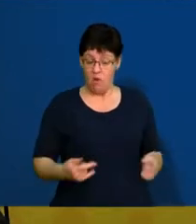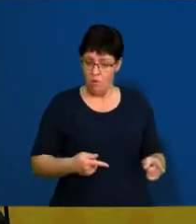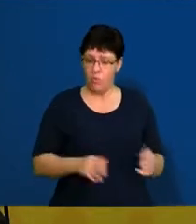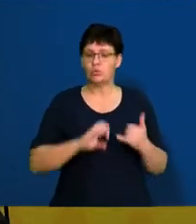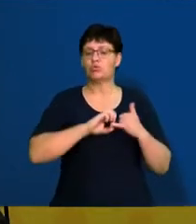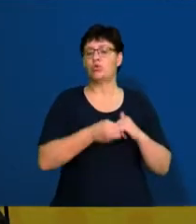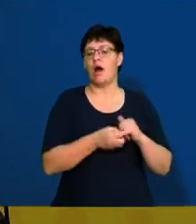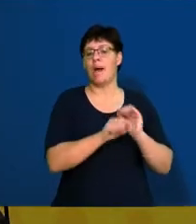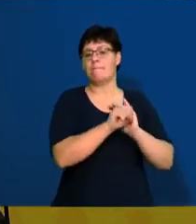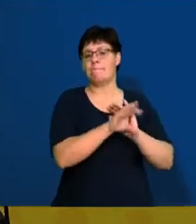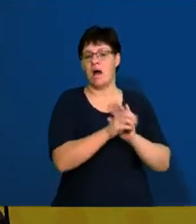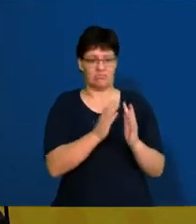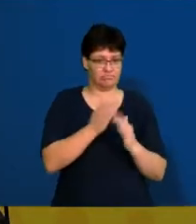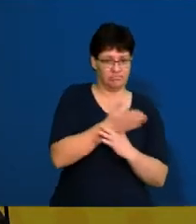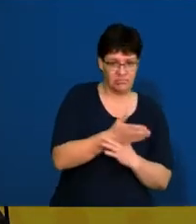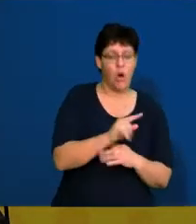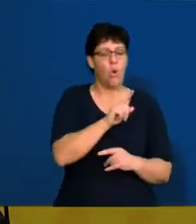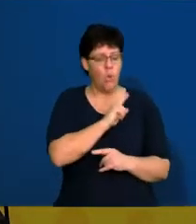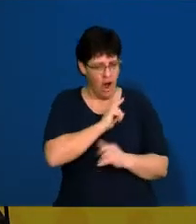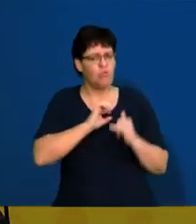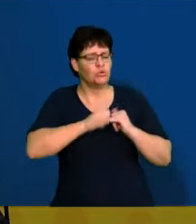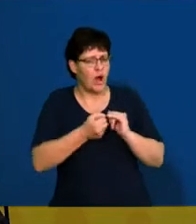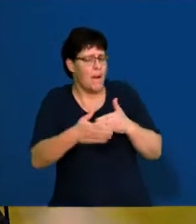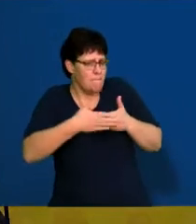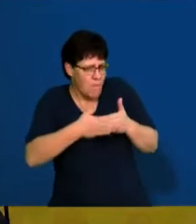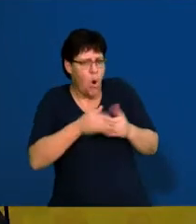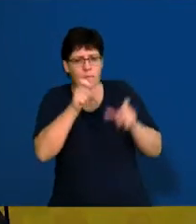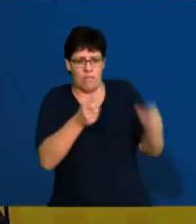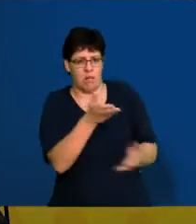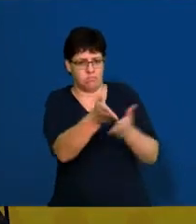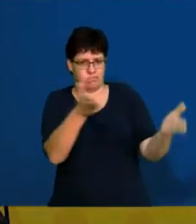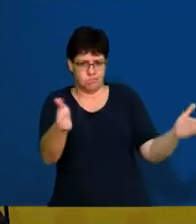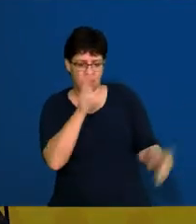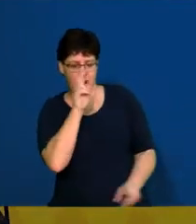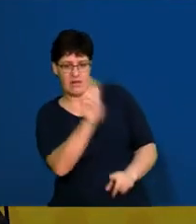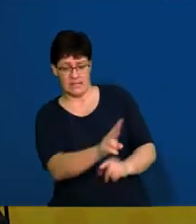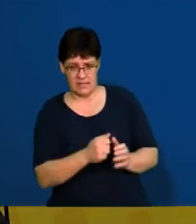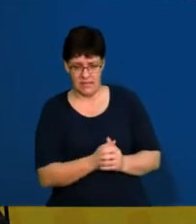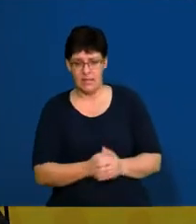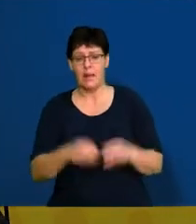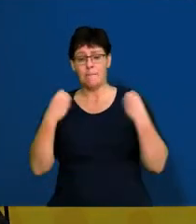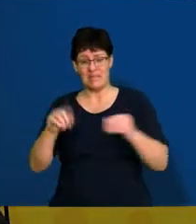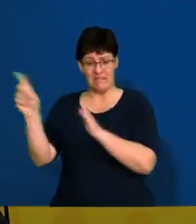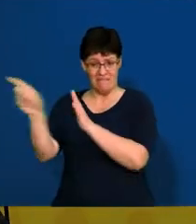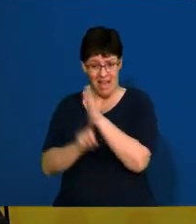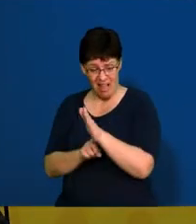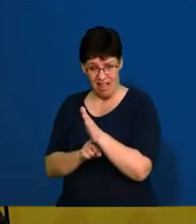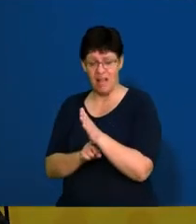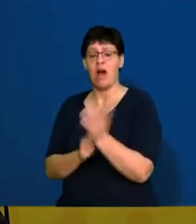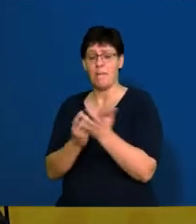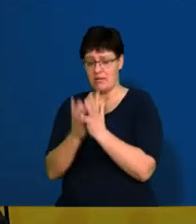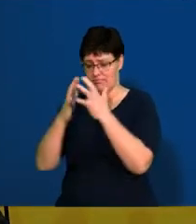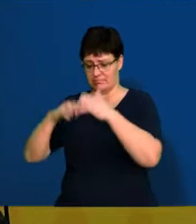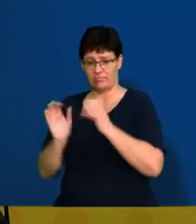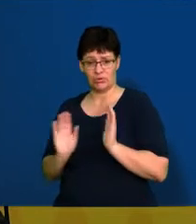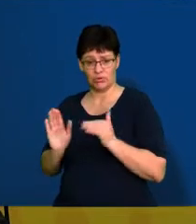try a market penetration because you're trying to get as much people out there as possible. If your business is failing and you have to shut it